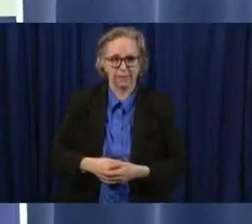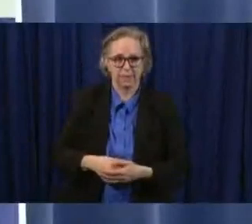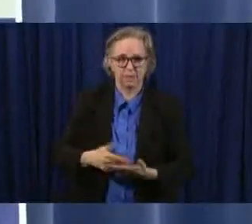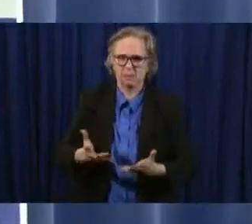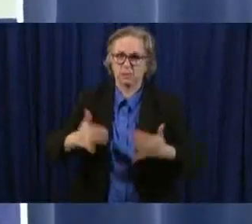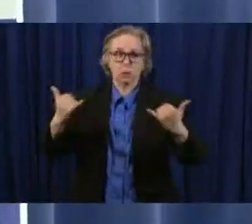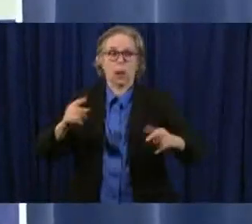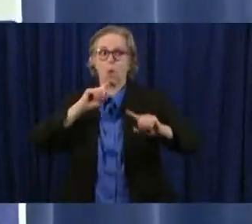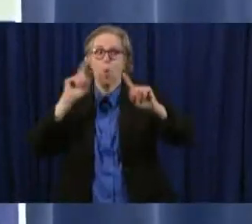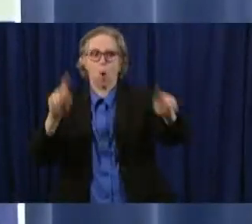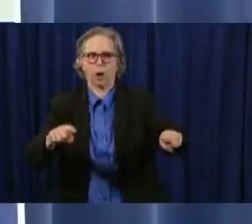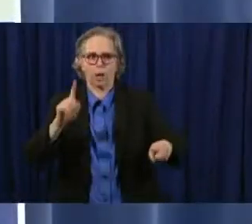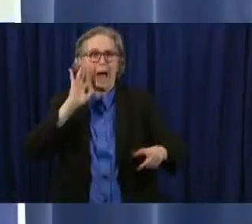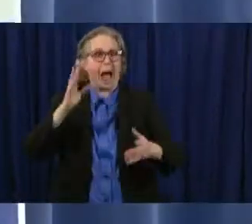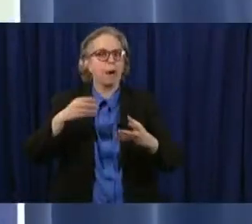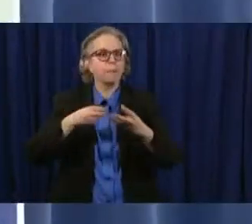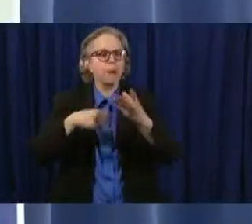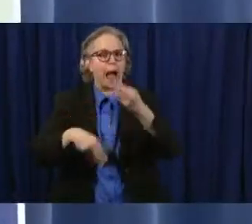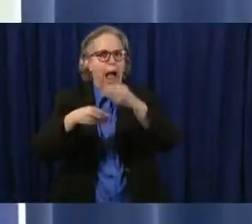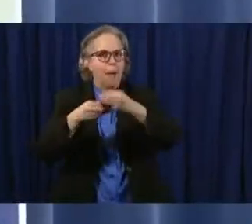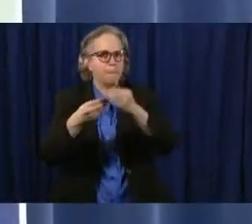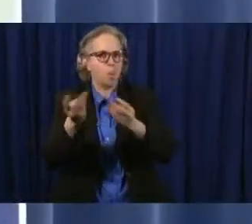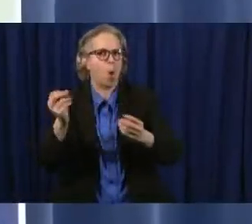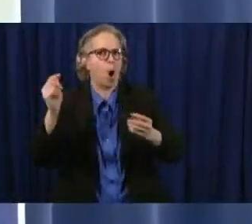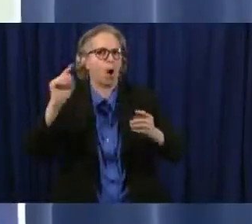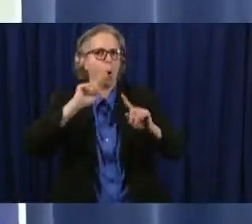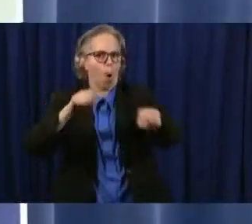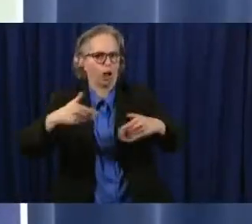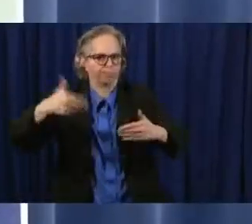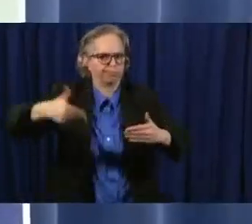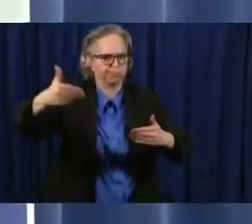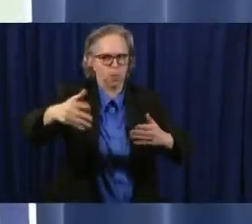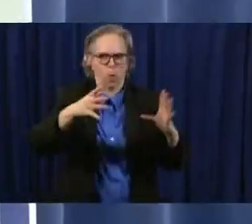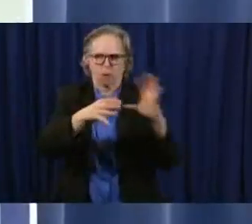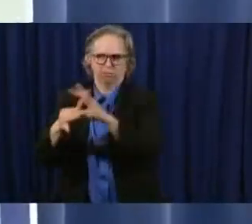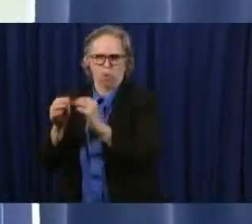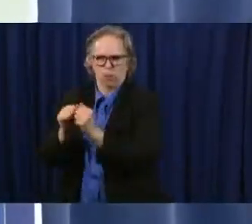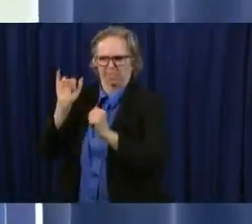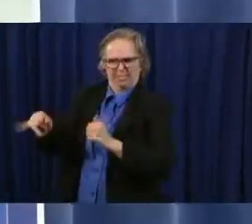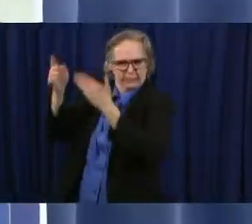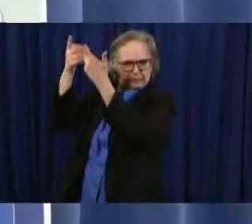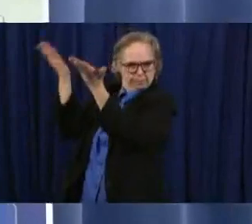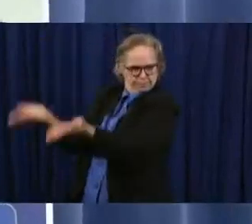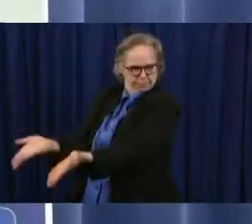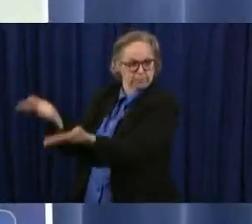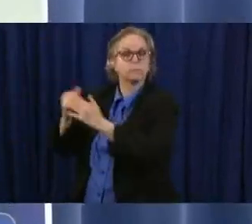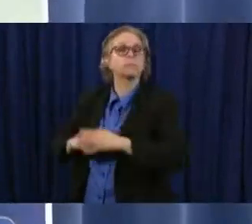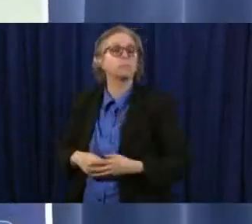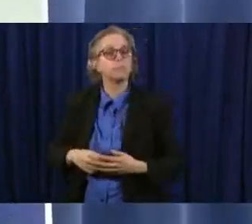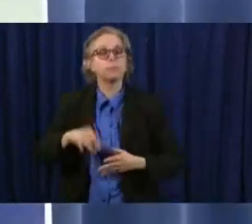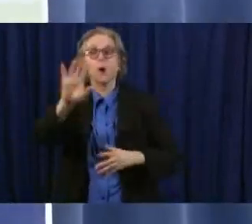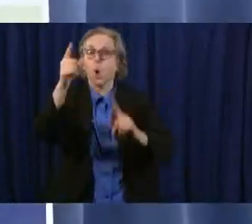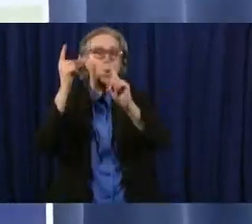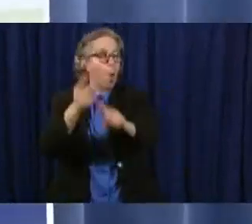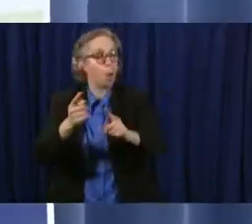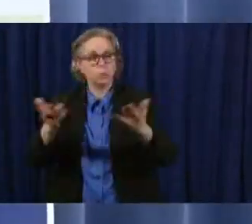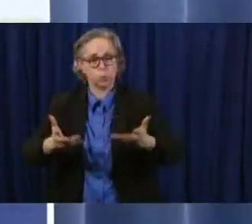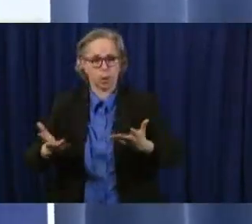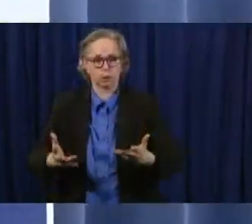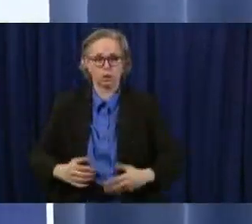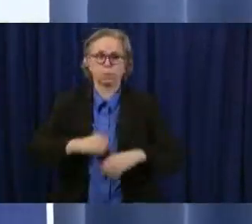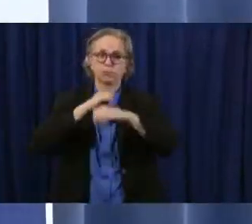Um, and we've kind of done it, the goal, protect the health of employees and customers, their families,